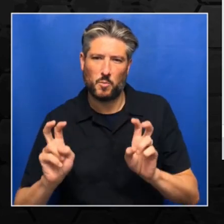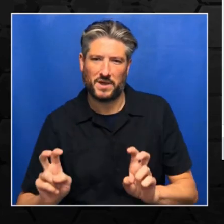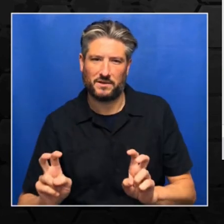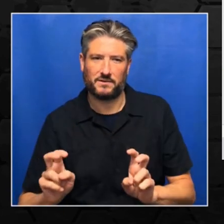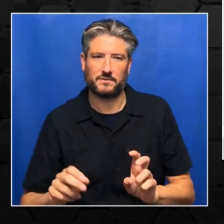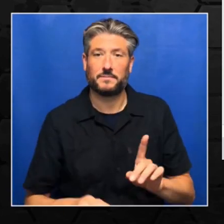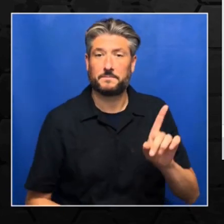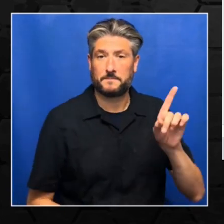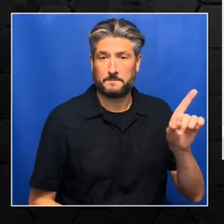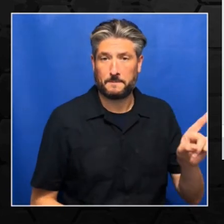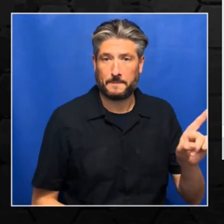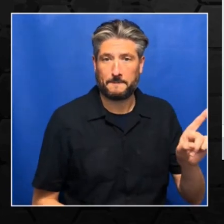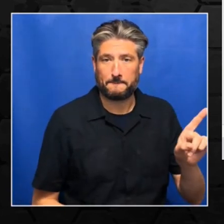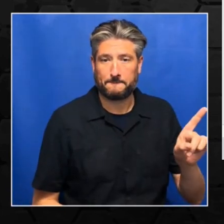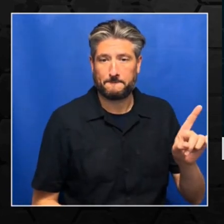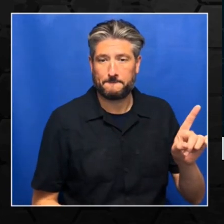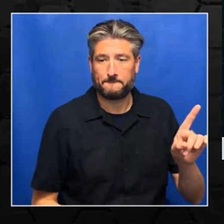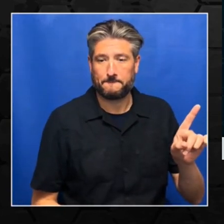start.